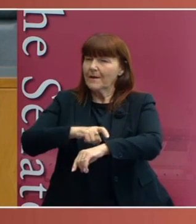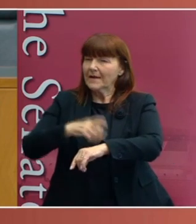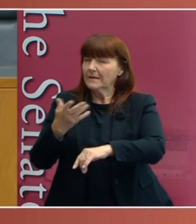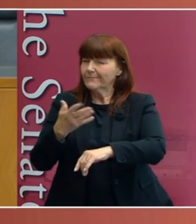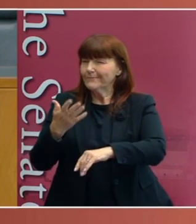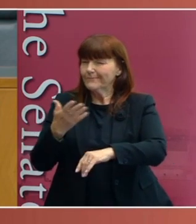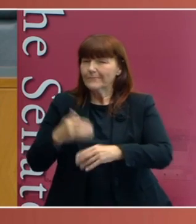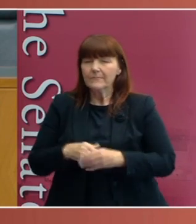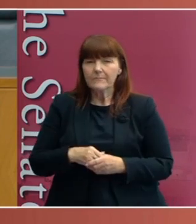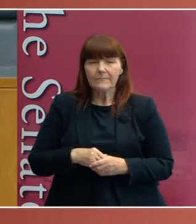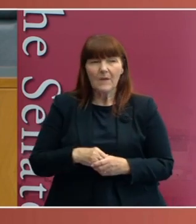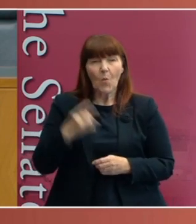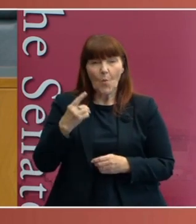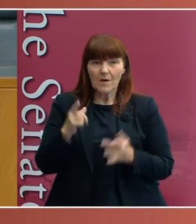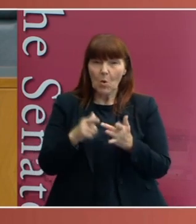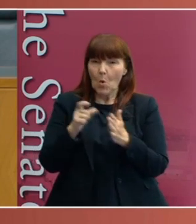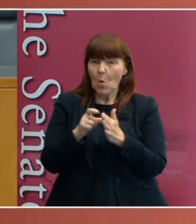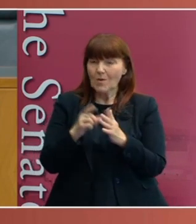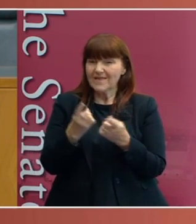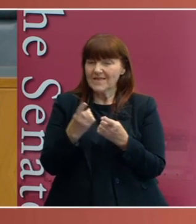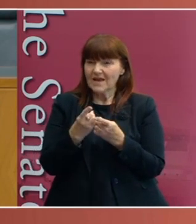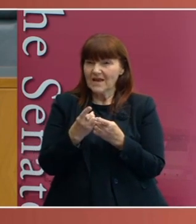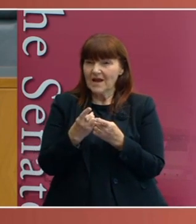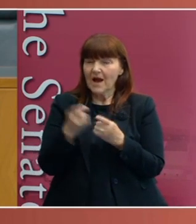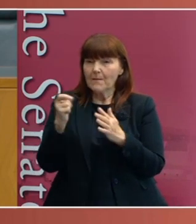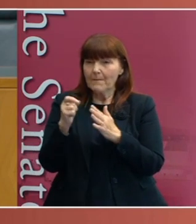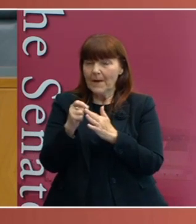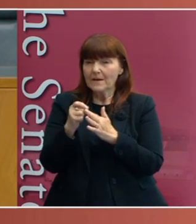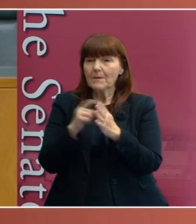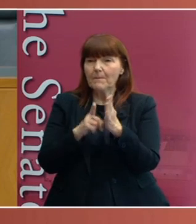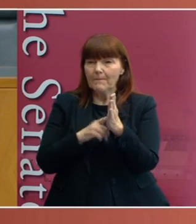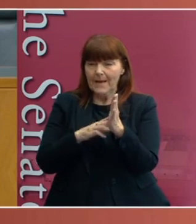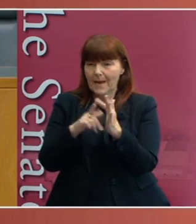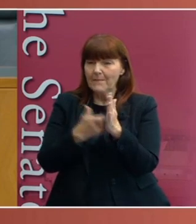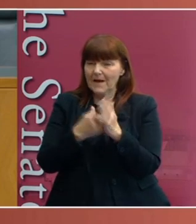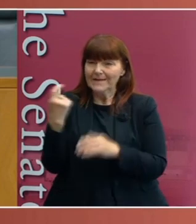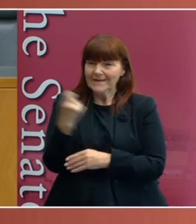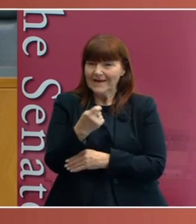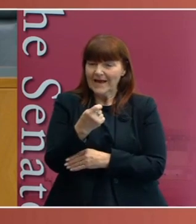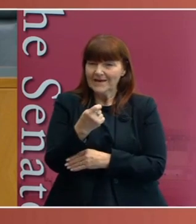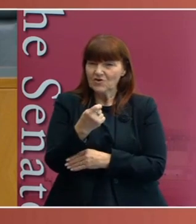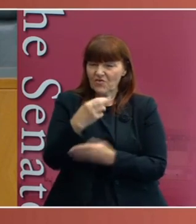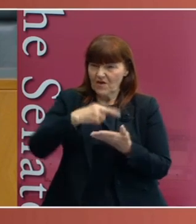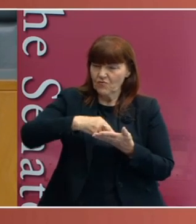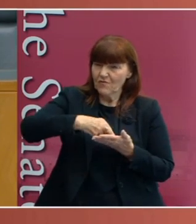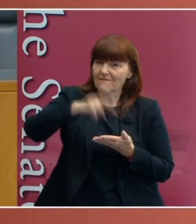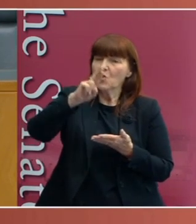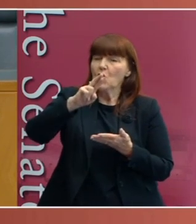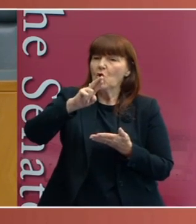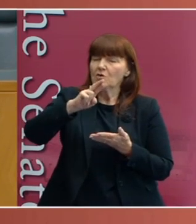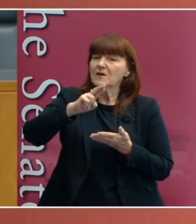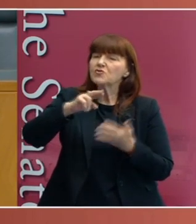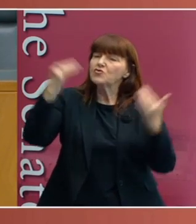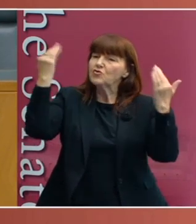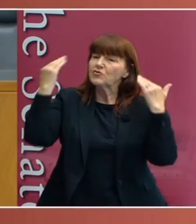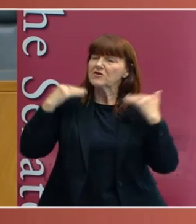So one of the odd things about the Palmer litigation is because they referred it off to the Justice Rangia, there